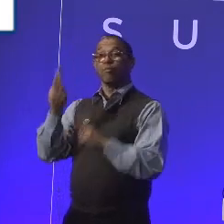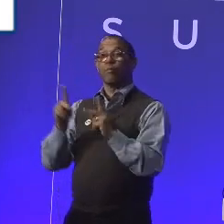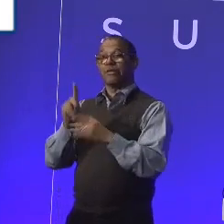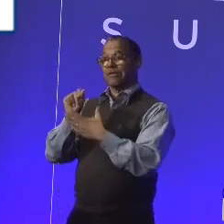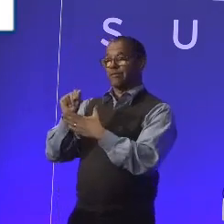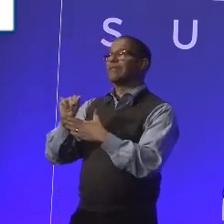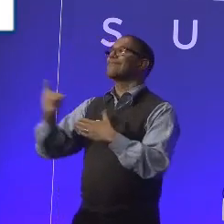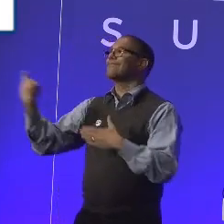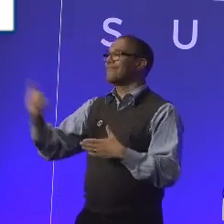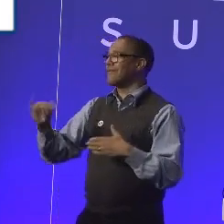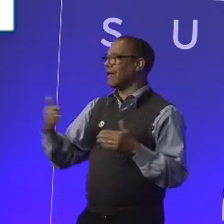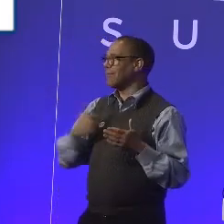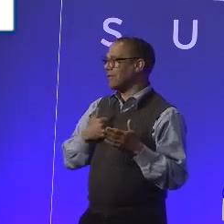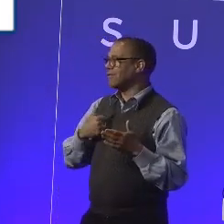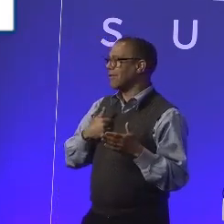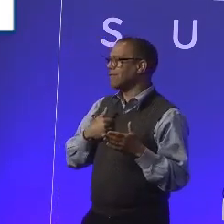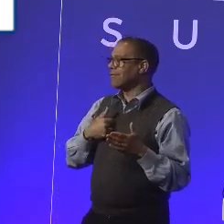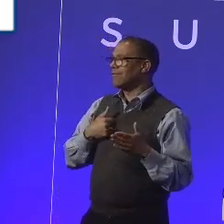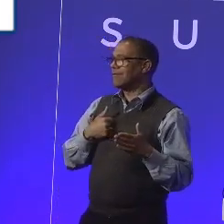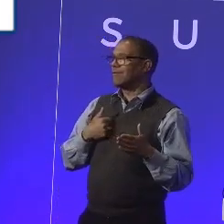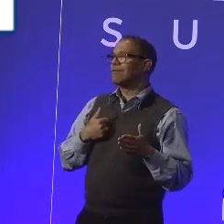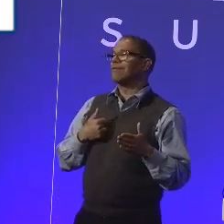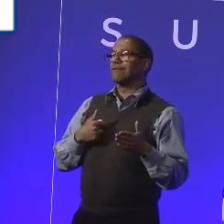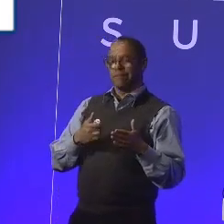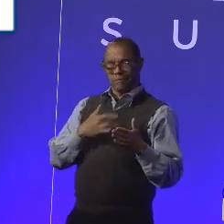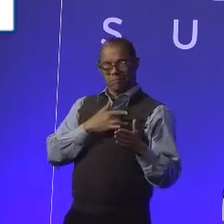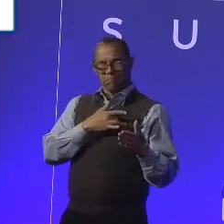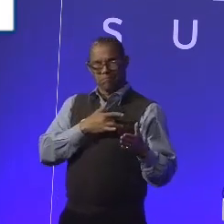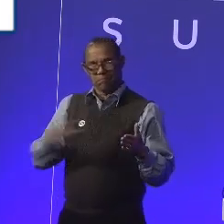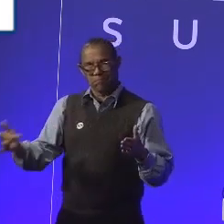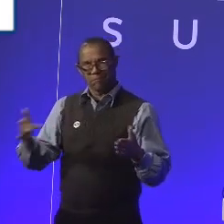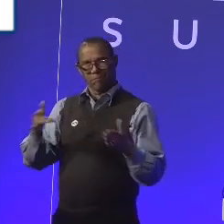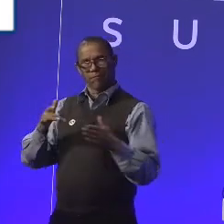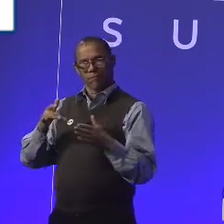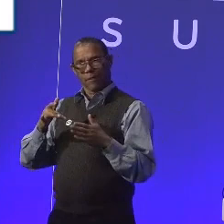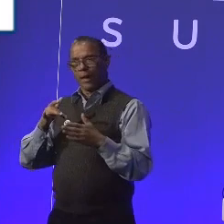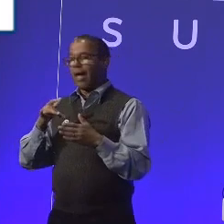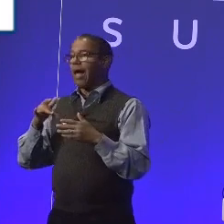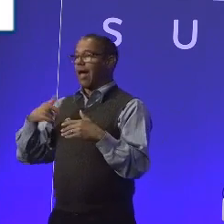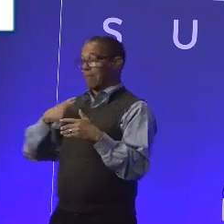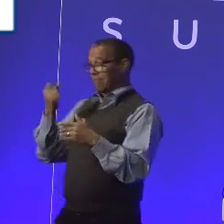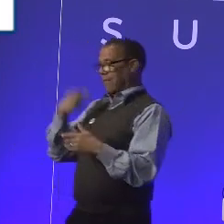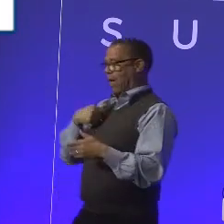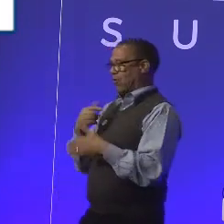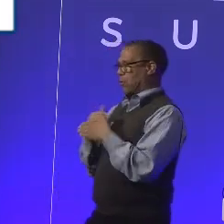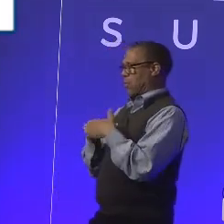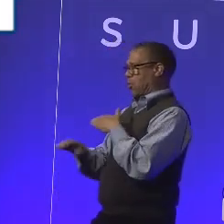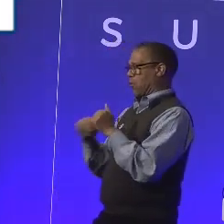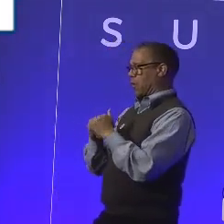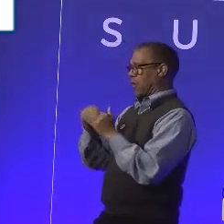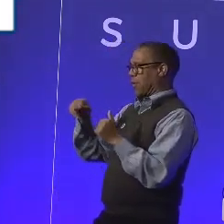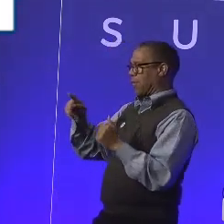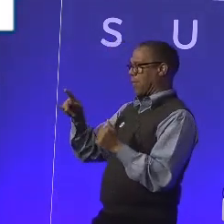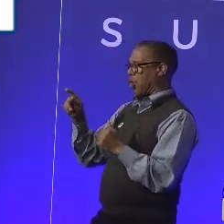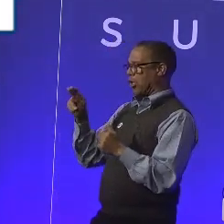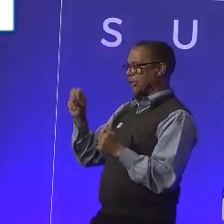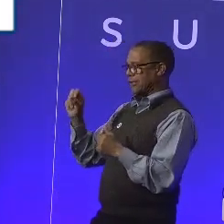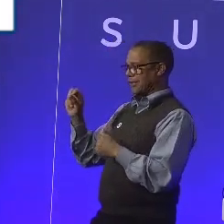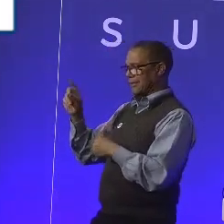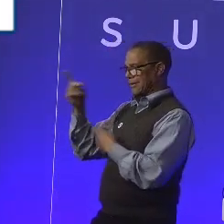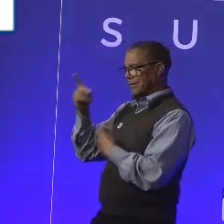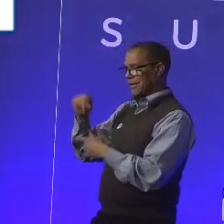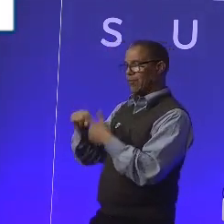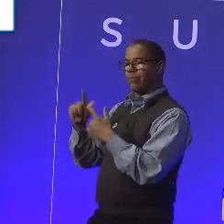like myself, acquire that through age? I wasn't born with Parkinson's disease. I just acquired that as I kind of